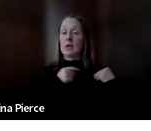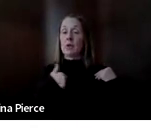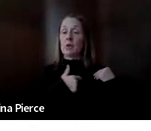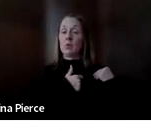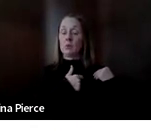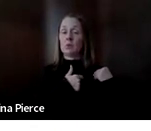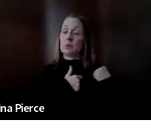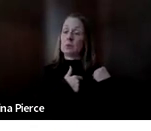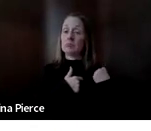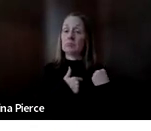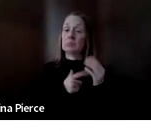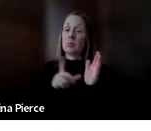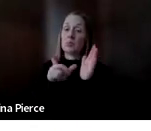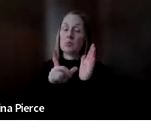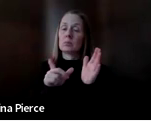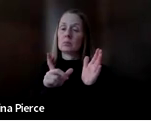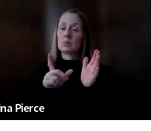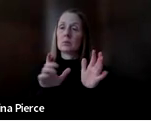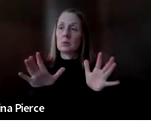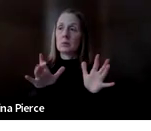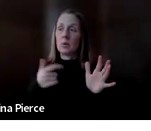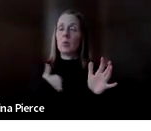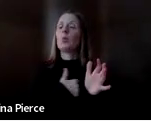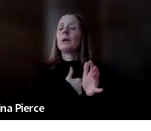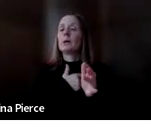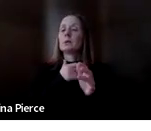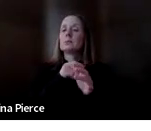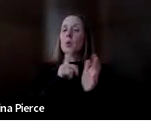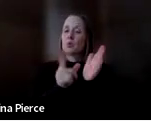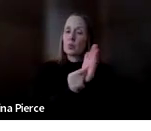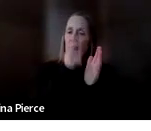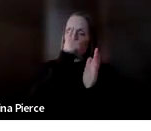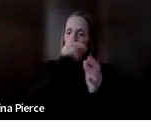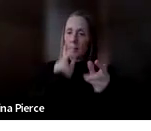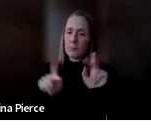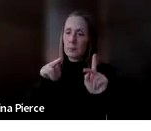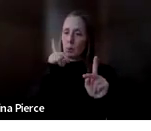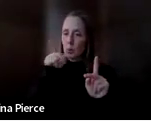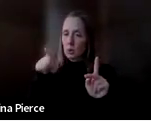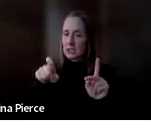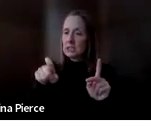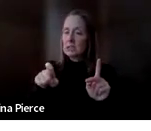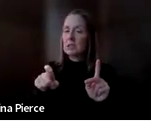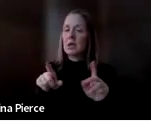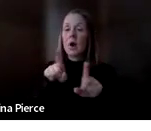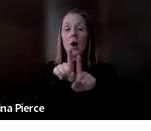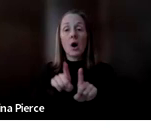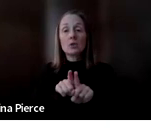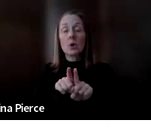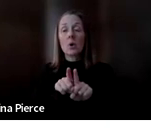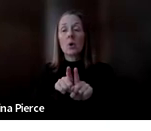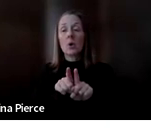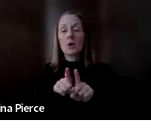to, I'm sorry, we work to print those for individuals who need them. And we also offer custom key guards.